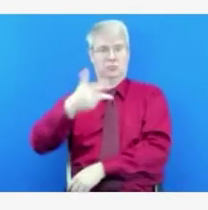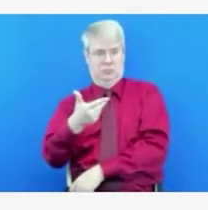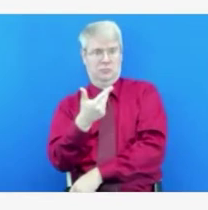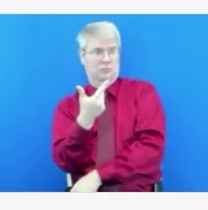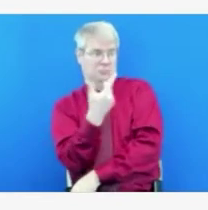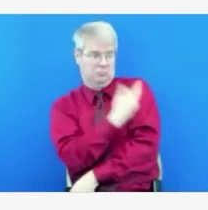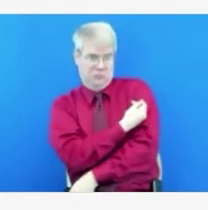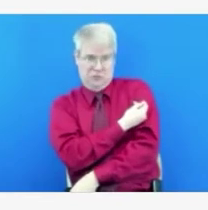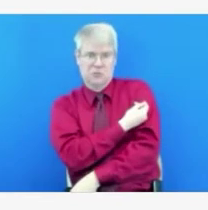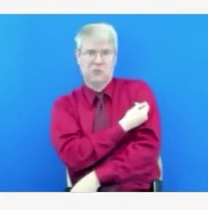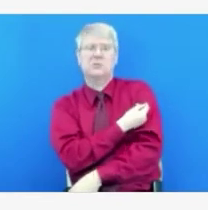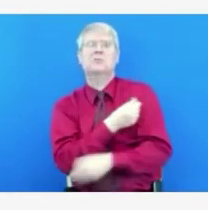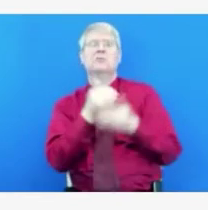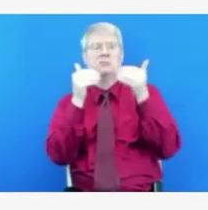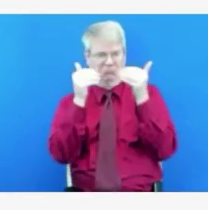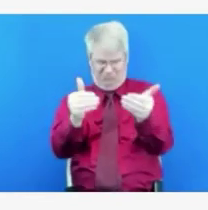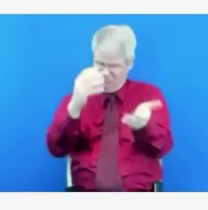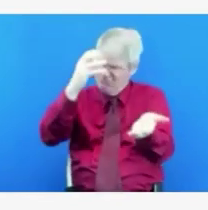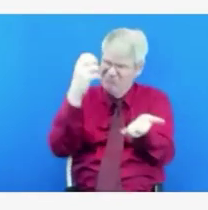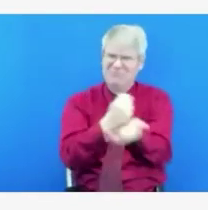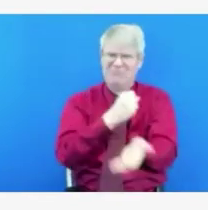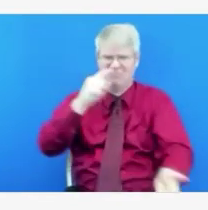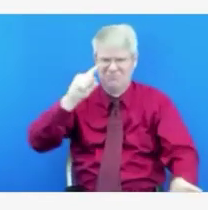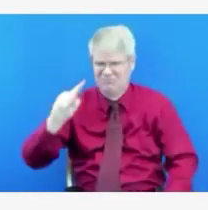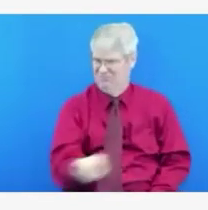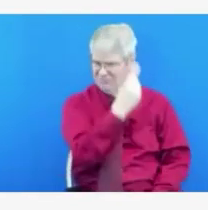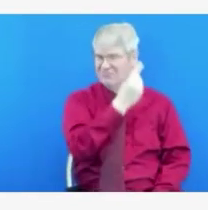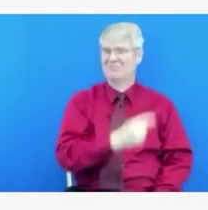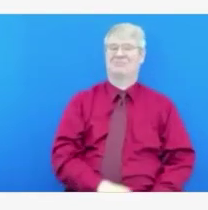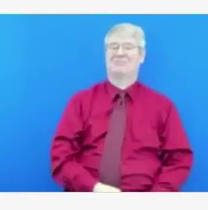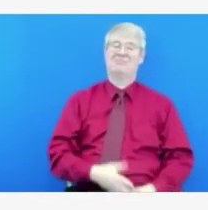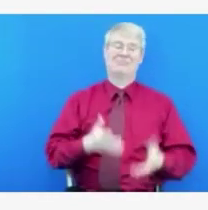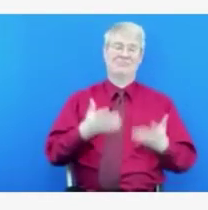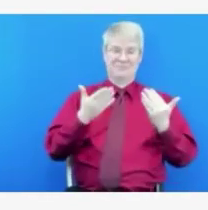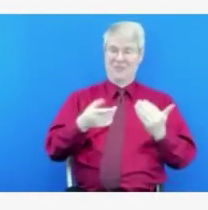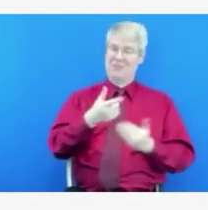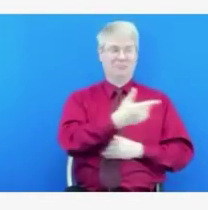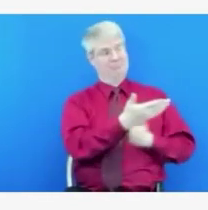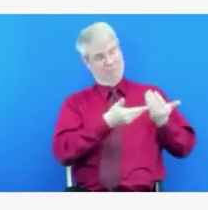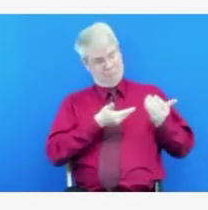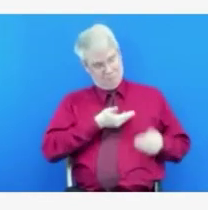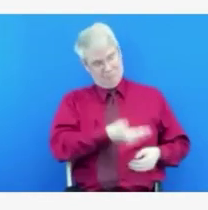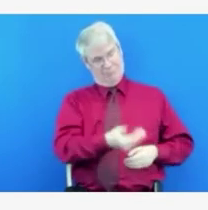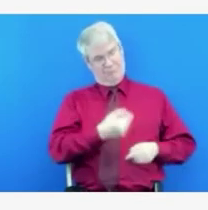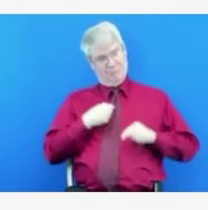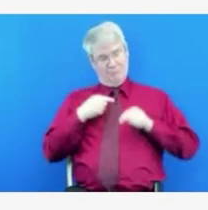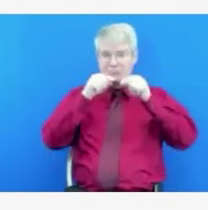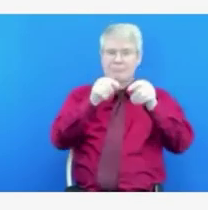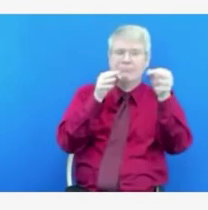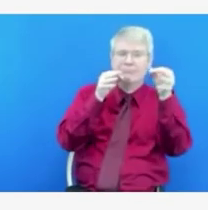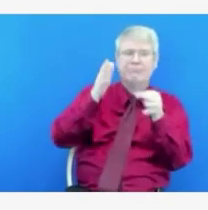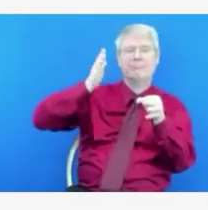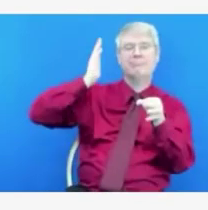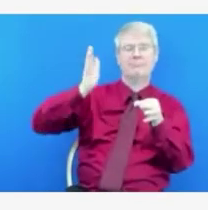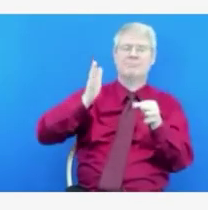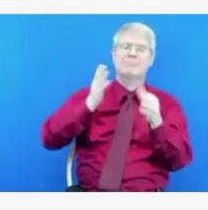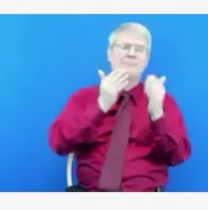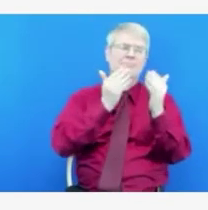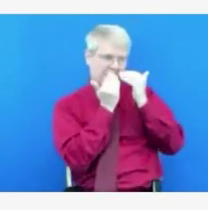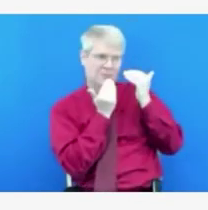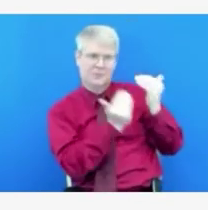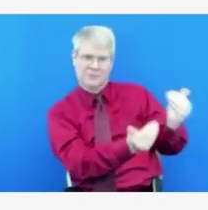opportunity to share with you. And I'd like to hand off to my colleague, I believe it's Dr. Han or Dr. Summer.